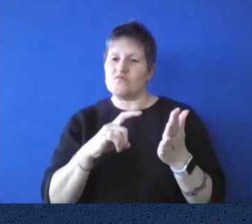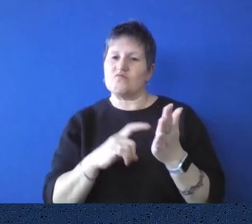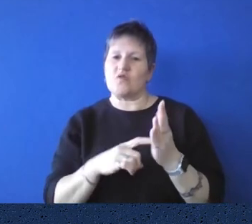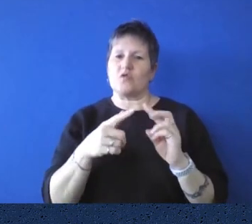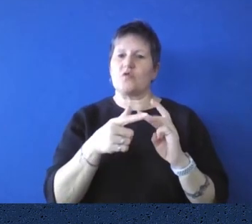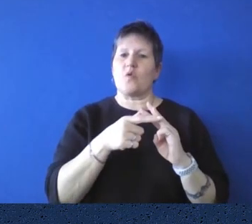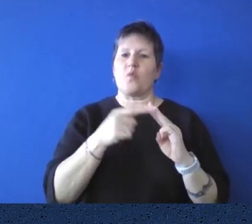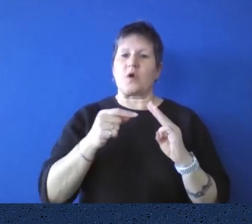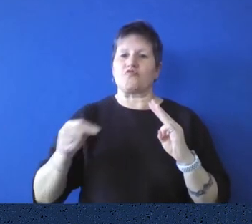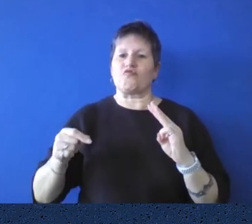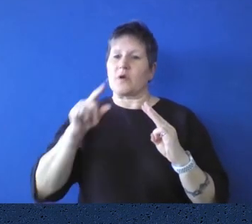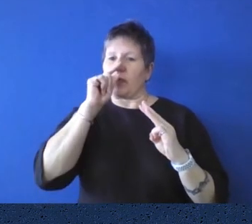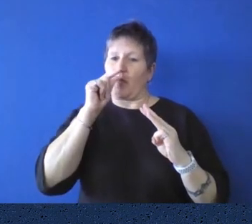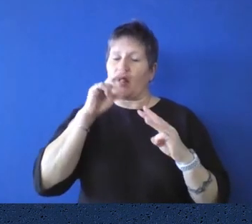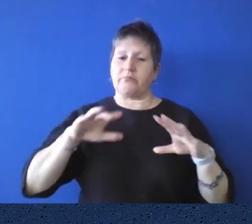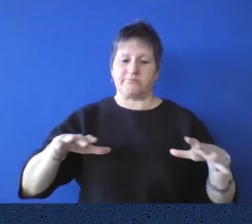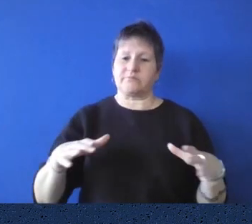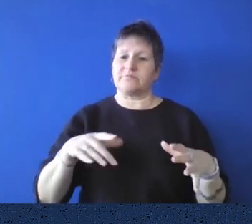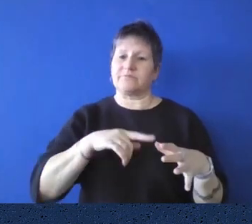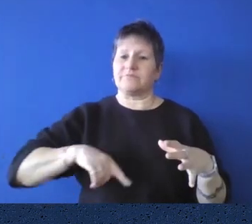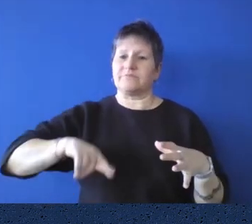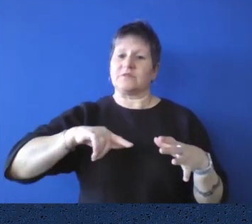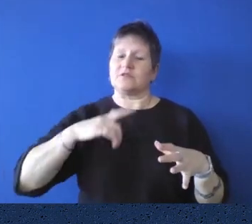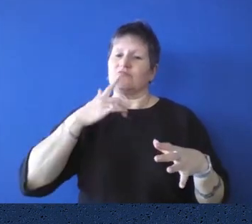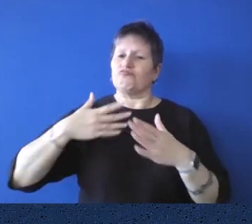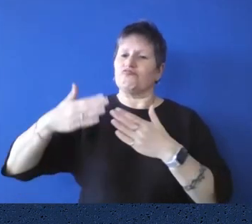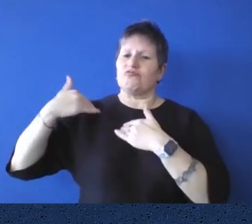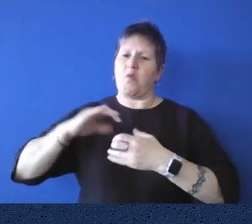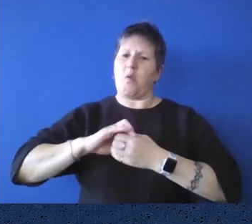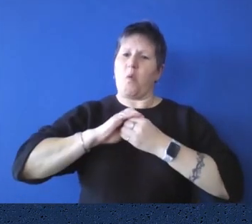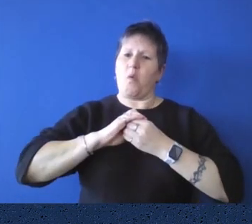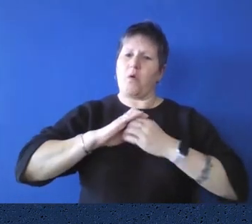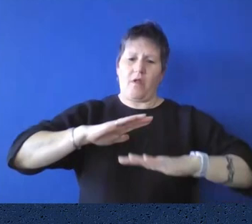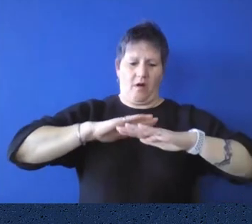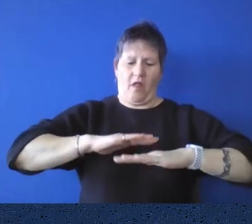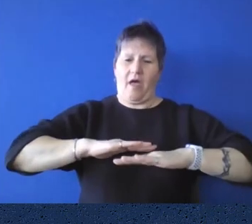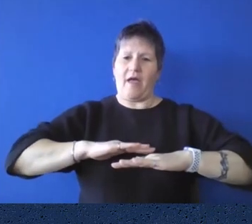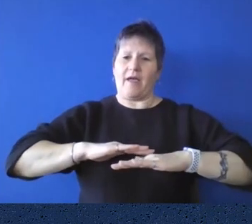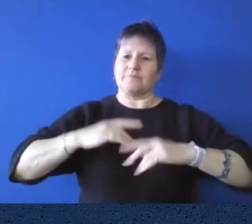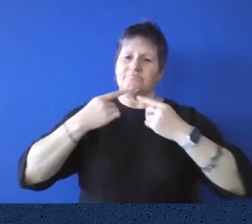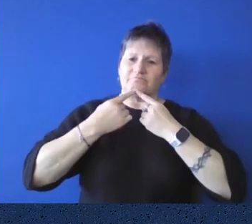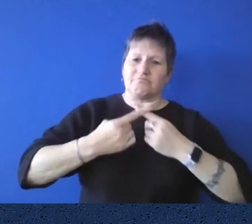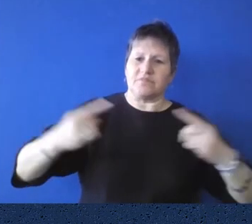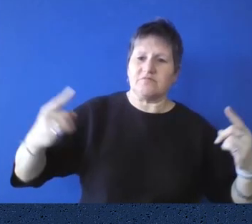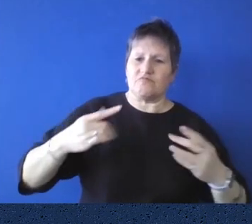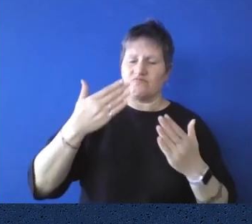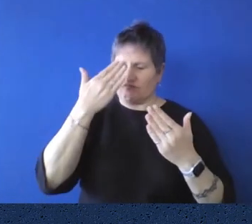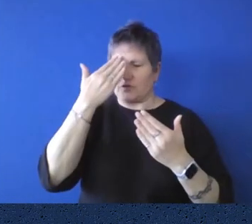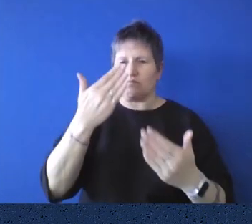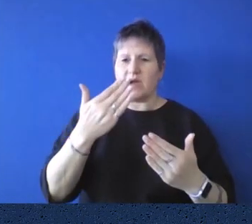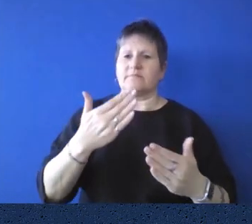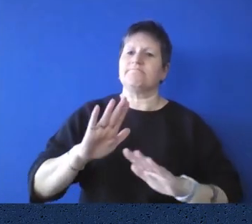owners of the land from which we're broadcasting. We pay our respects to them their elders past, present and emerging.